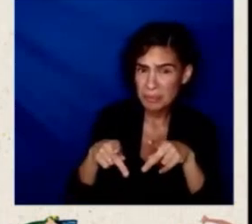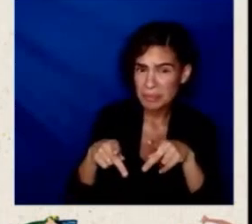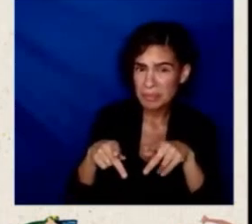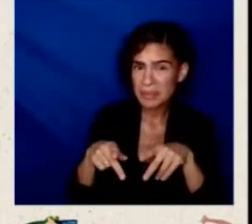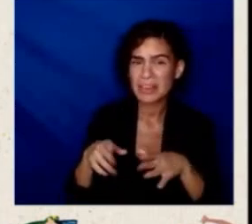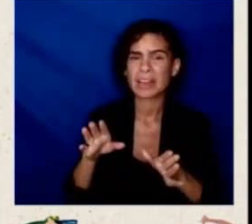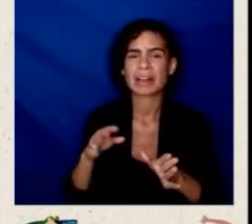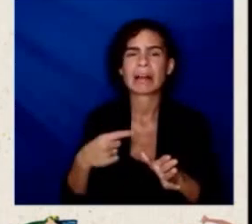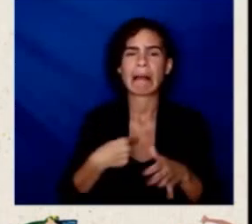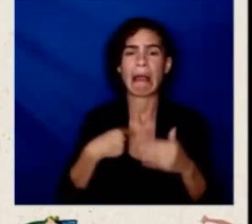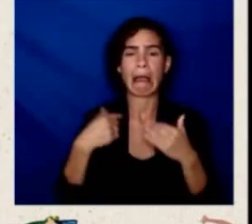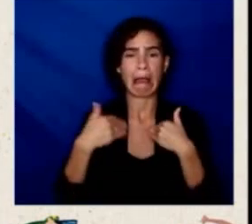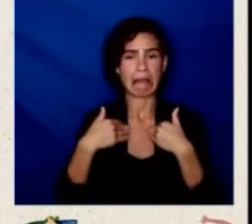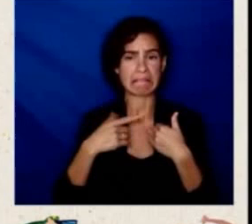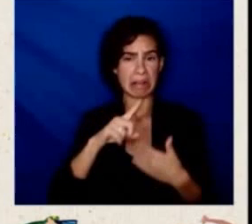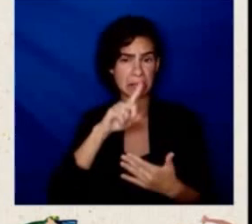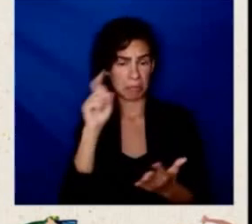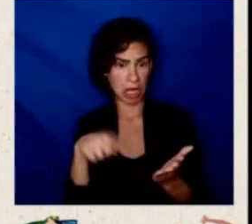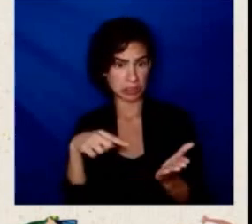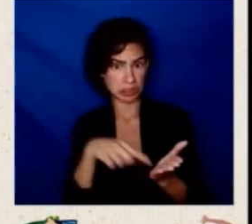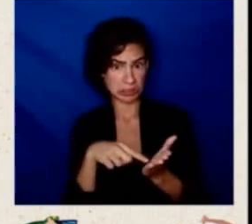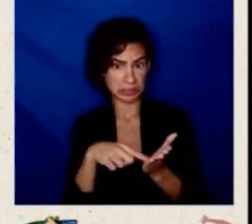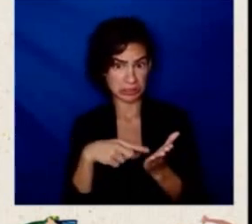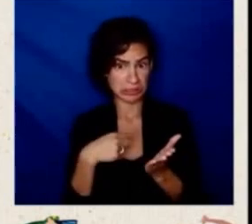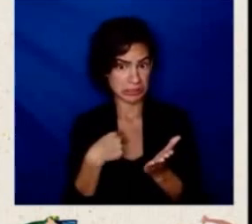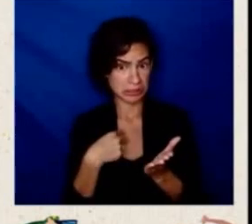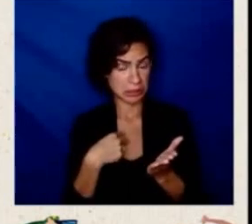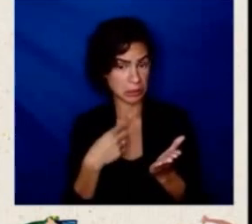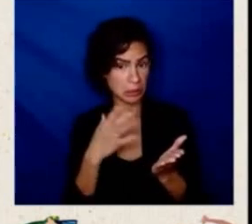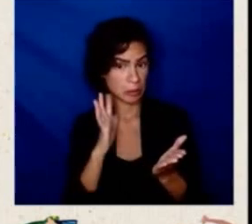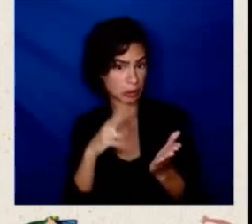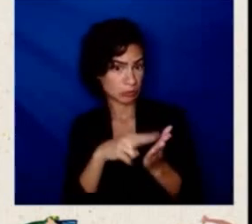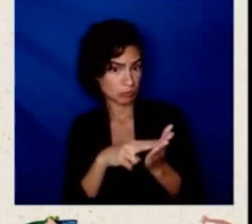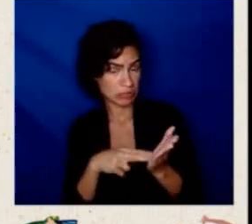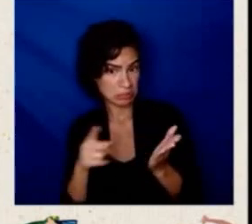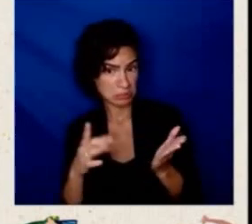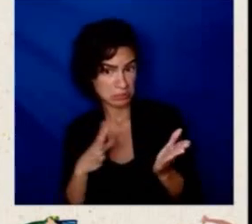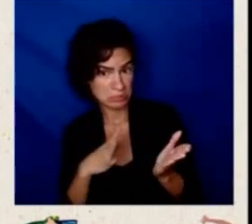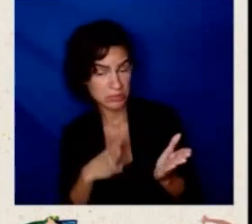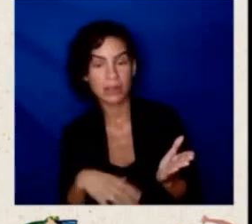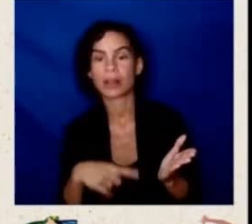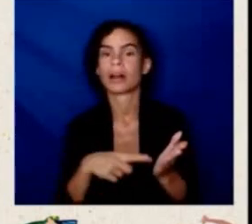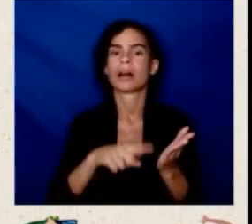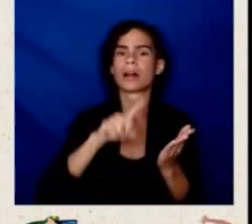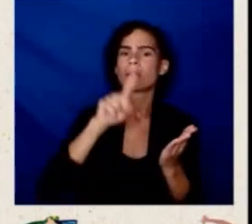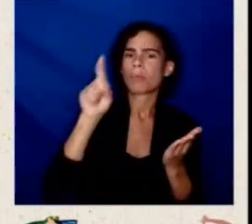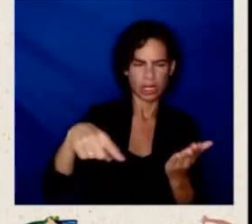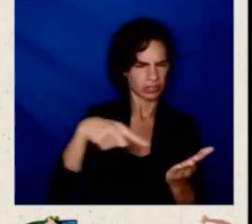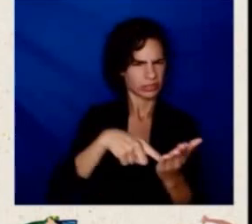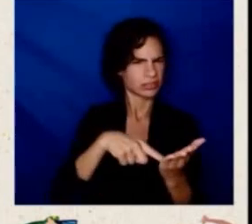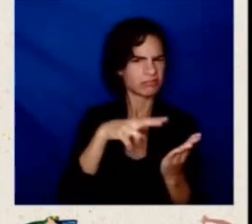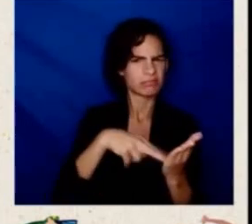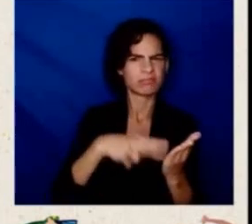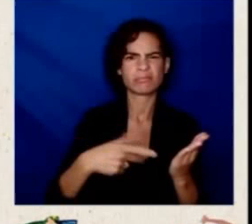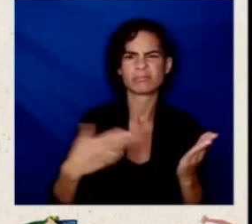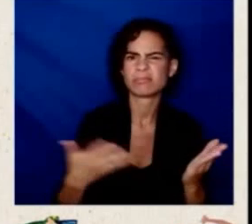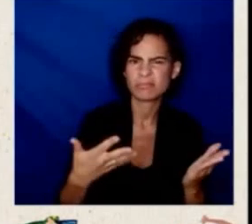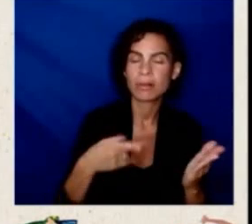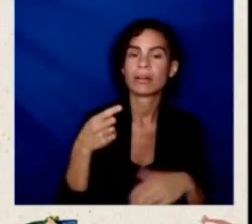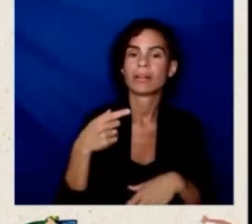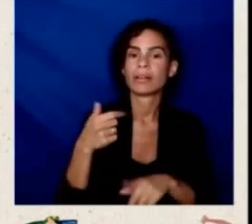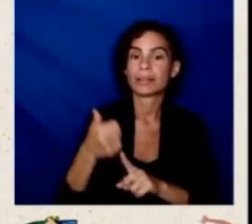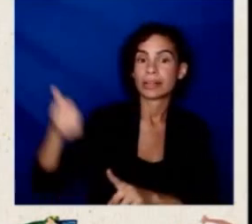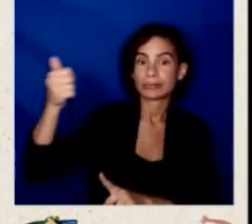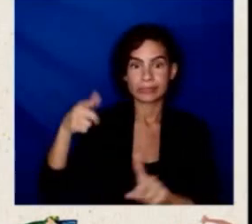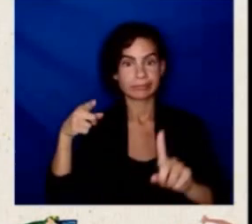please jump in when you come back. The question here for the Secretary is, many in the community